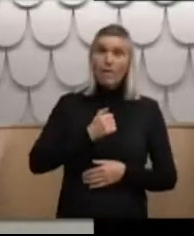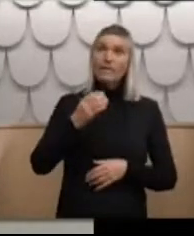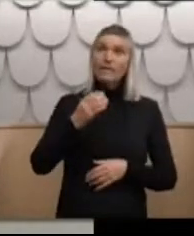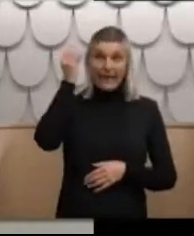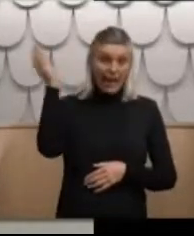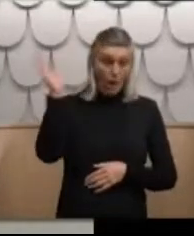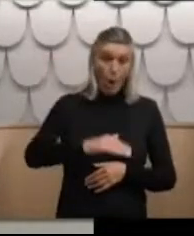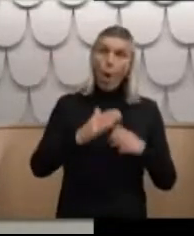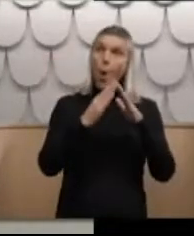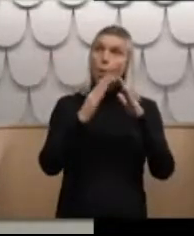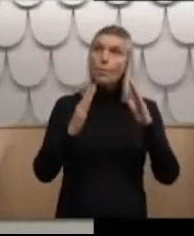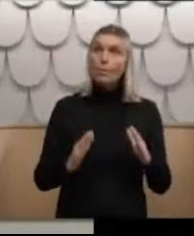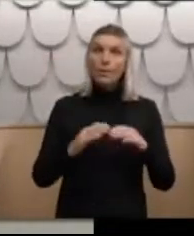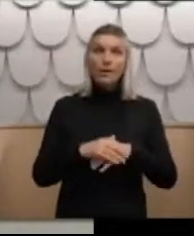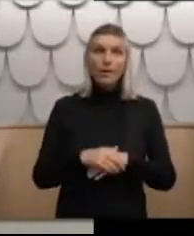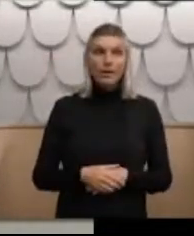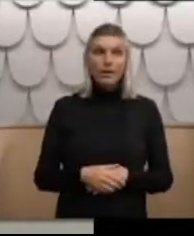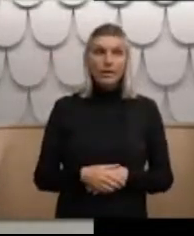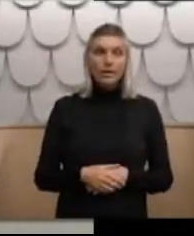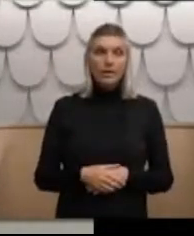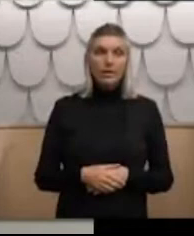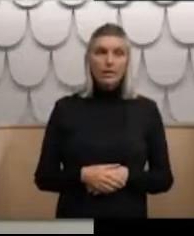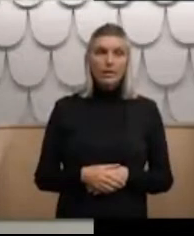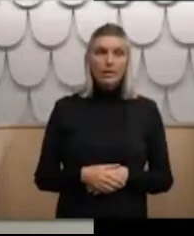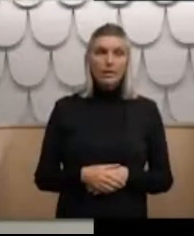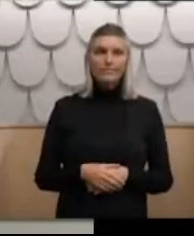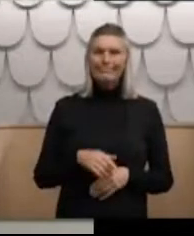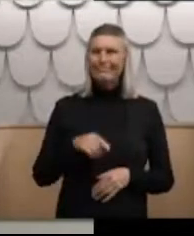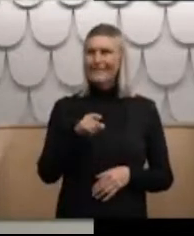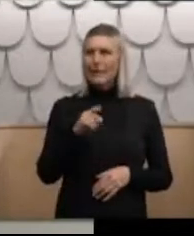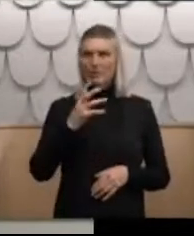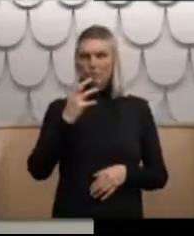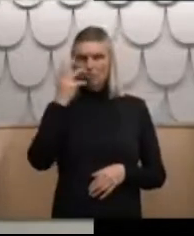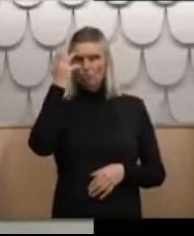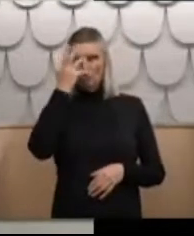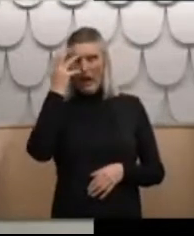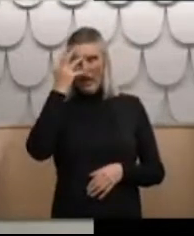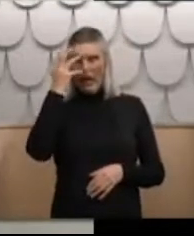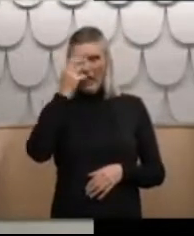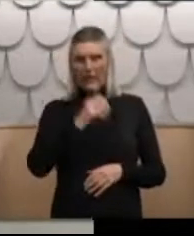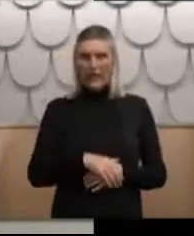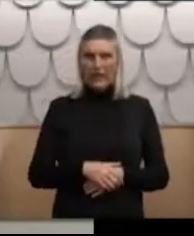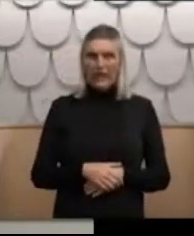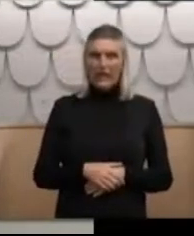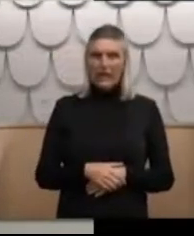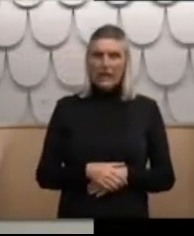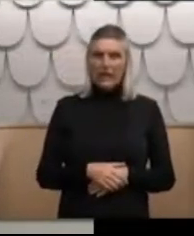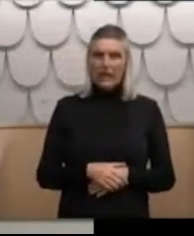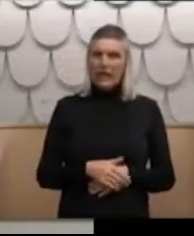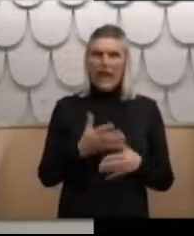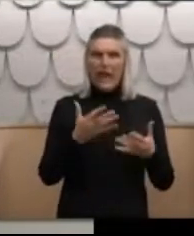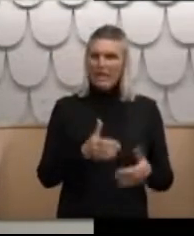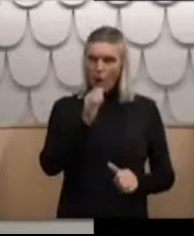my father said that I had a deprived and neglect upbringing